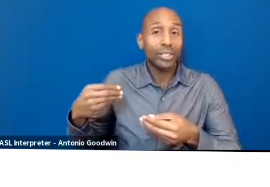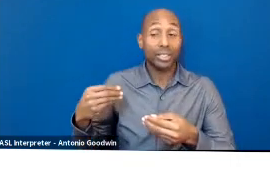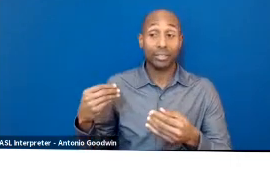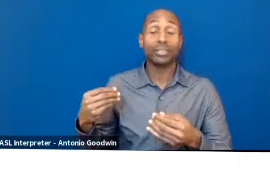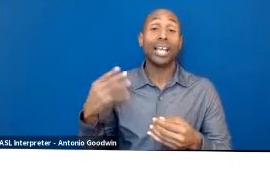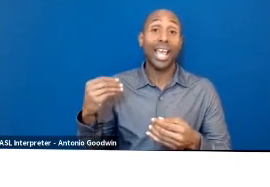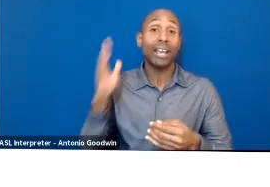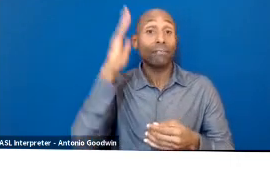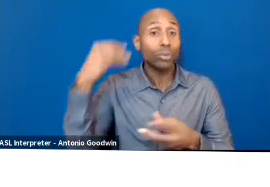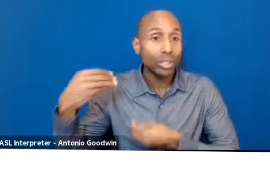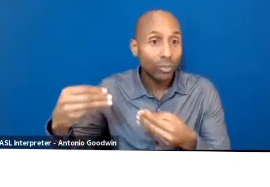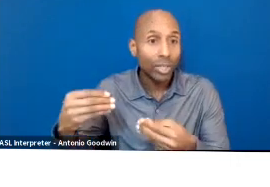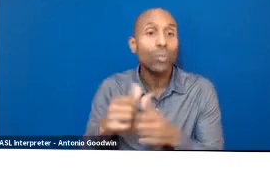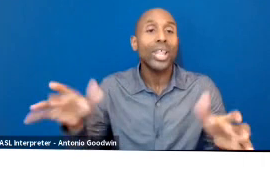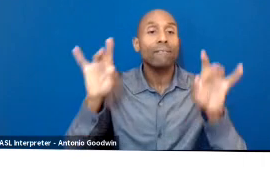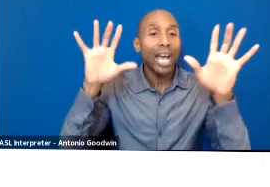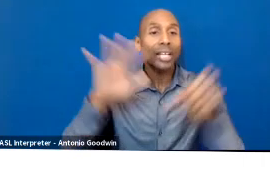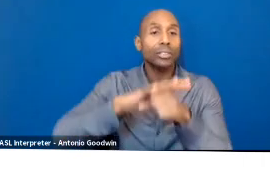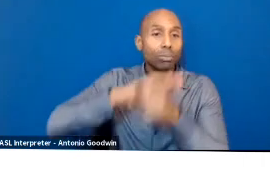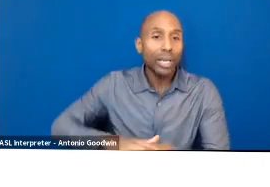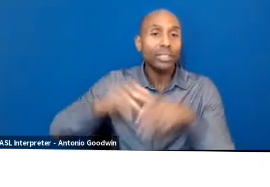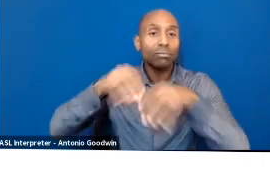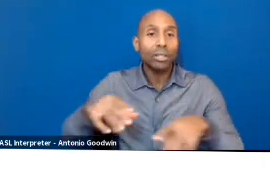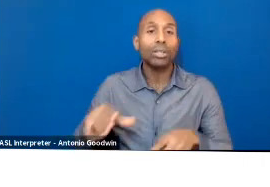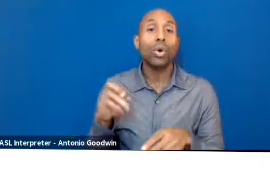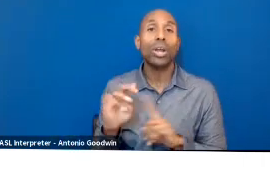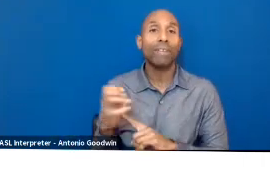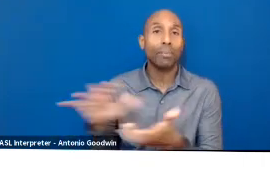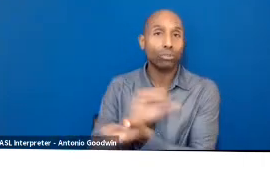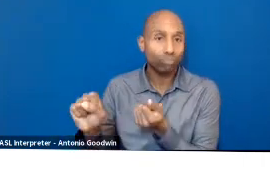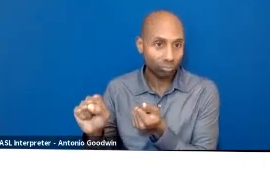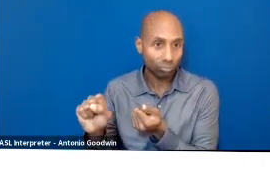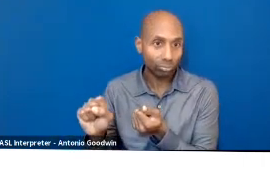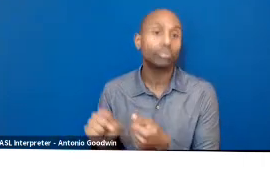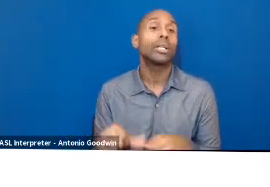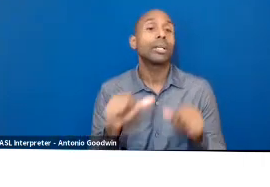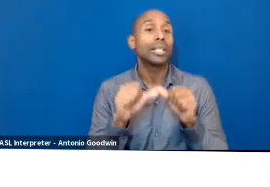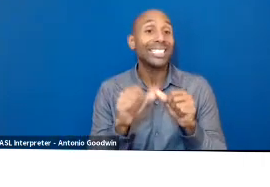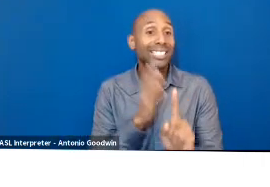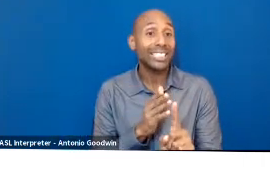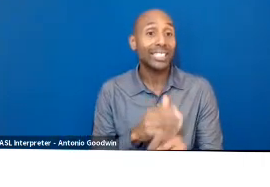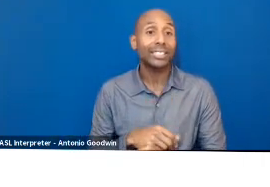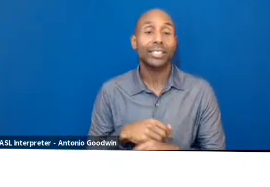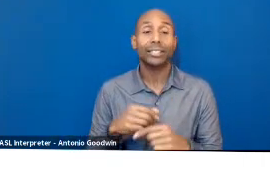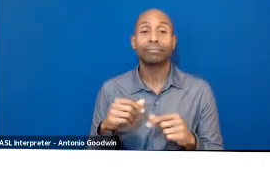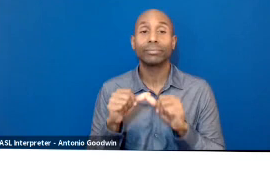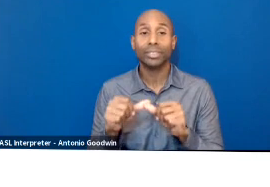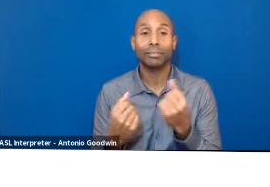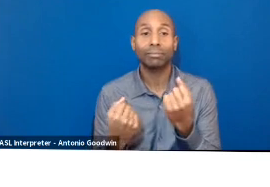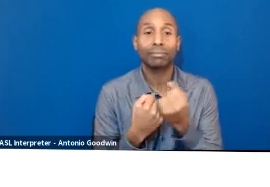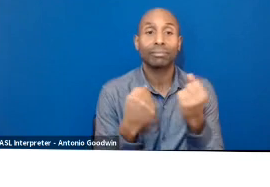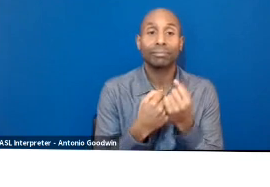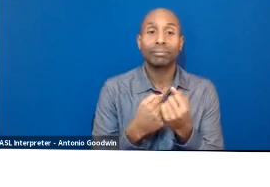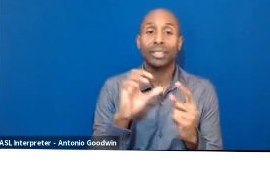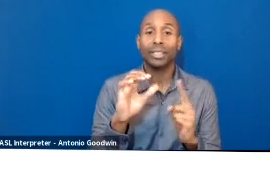devastation. Consistent and sustained livelihood conditions, along with agency and dignity and systems that undergrown our